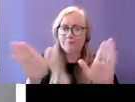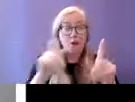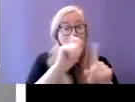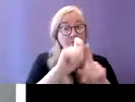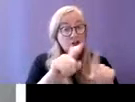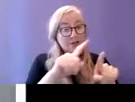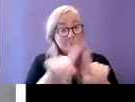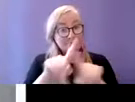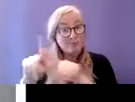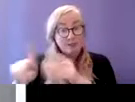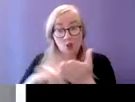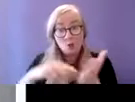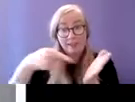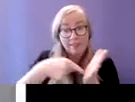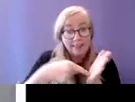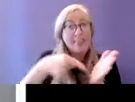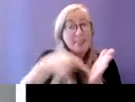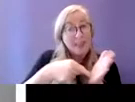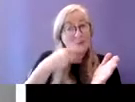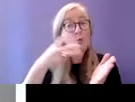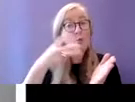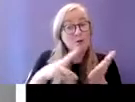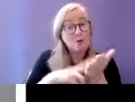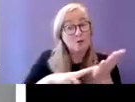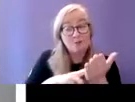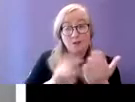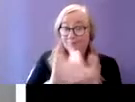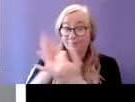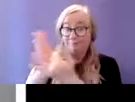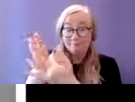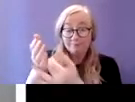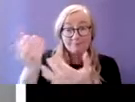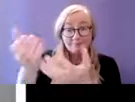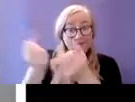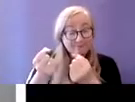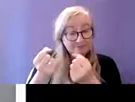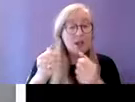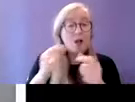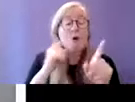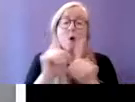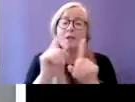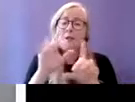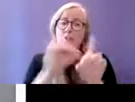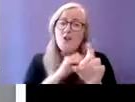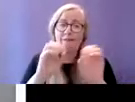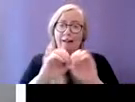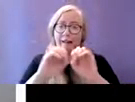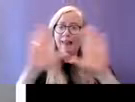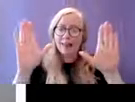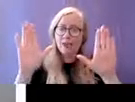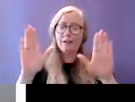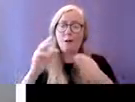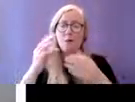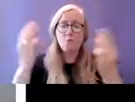and from that then ensuring that there's clear pathways to proper psychological diagnosis and service provision